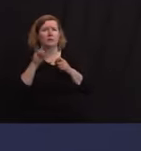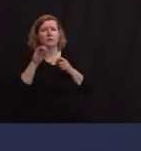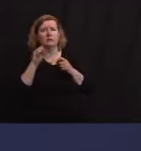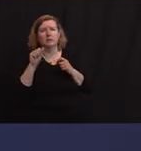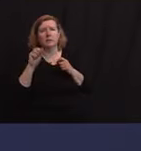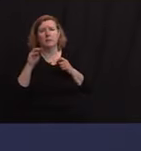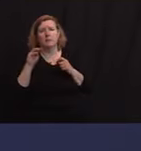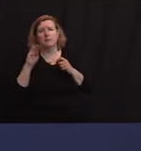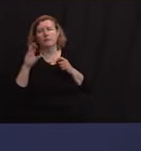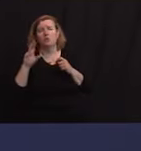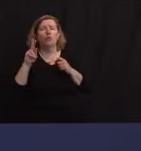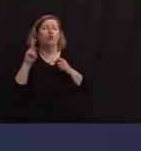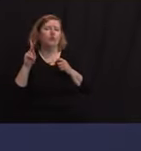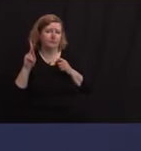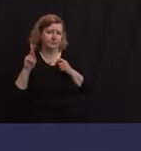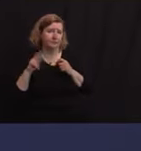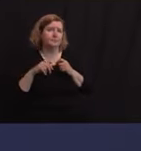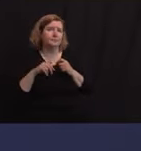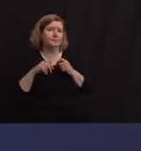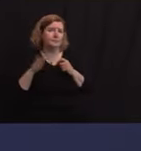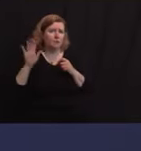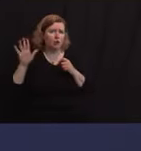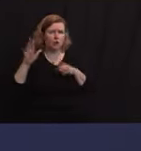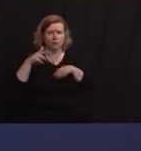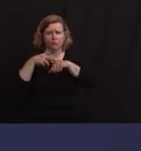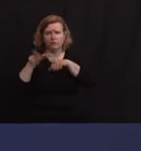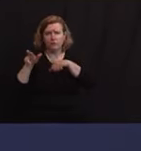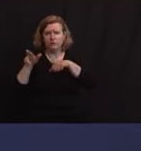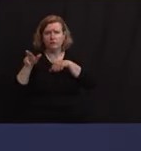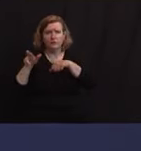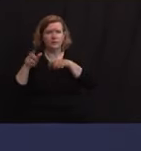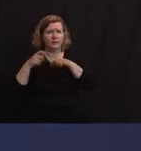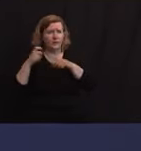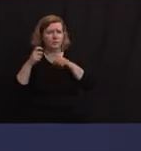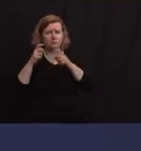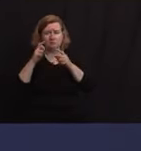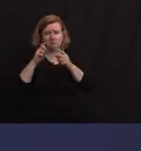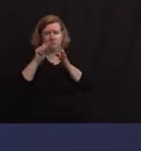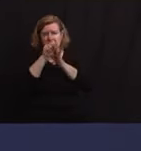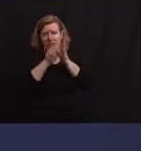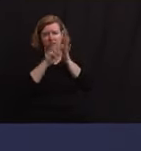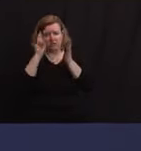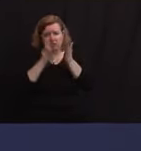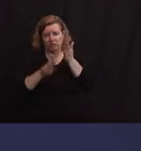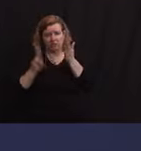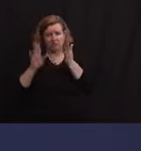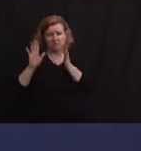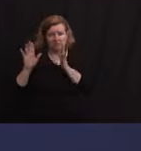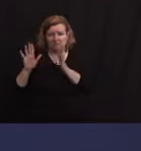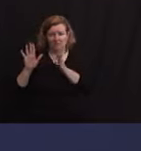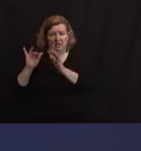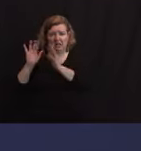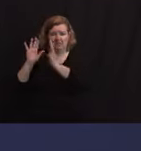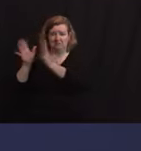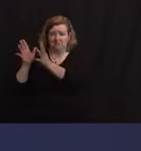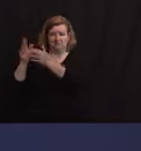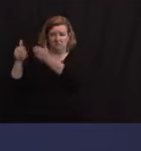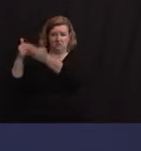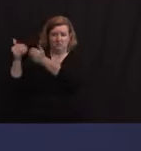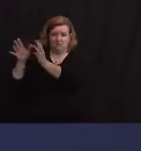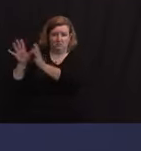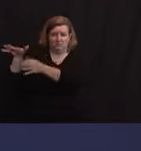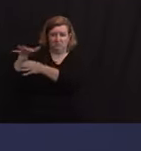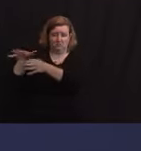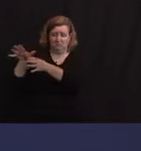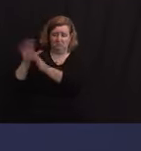the Secretary of State. I'll leave that process to its own resolution. But I